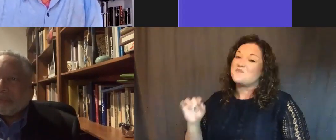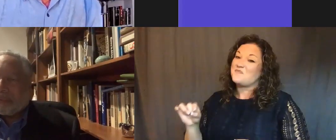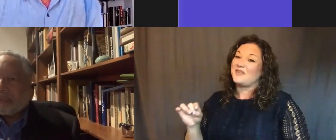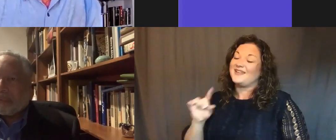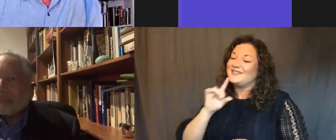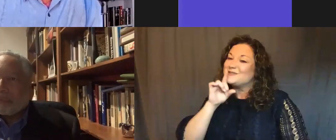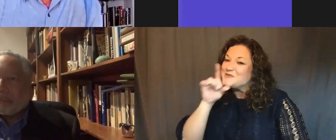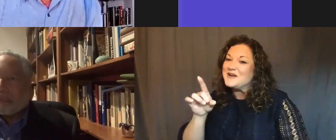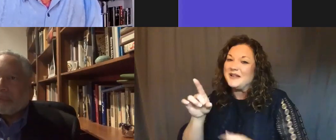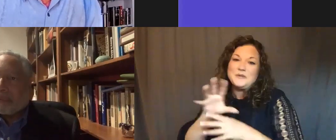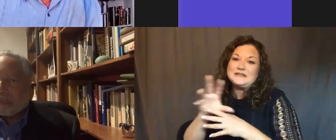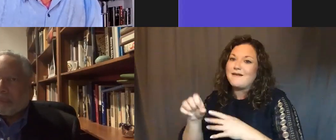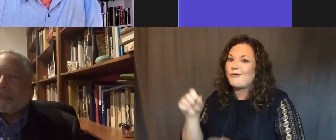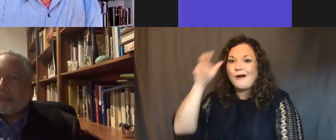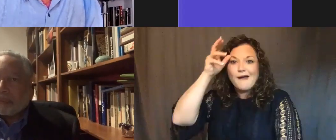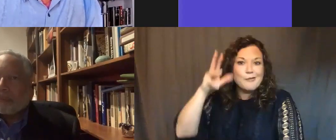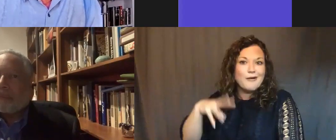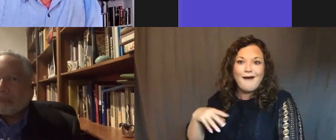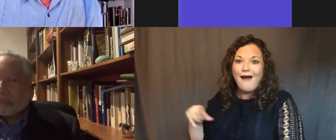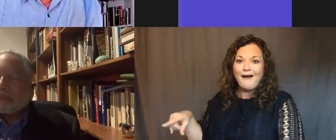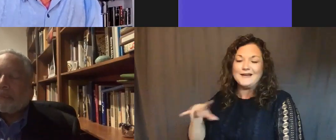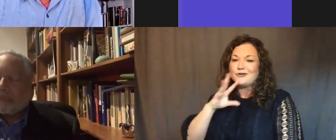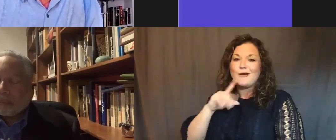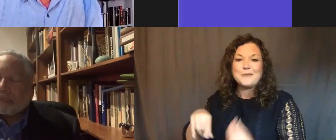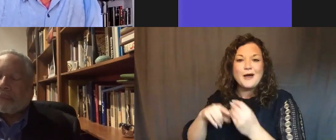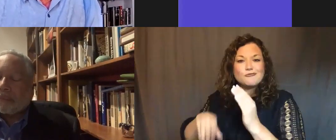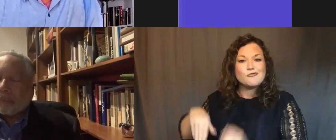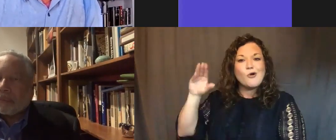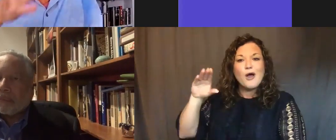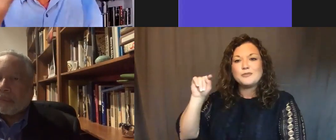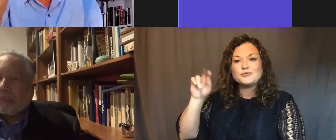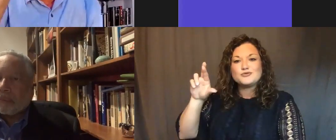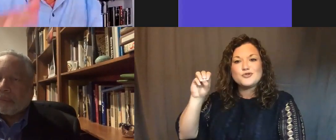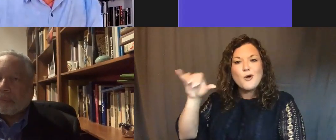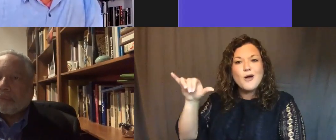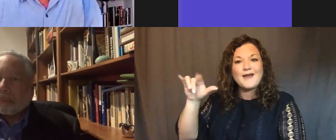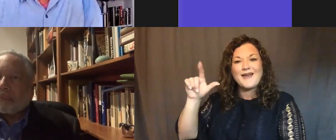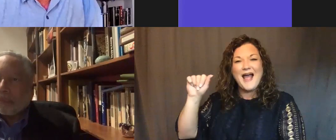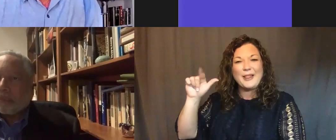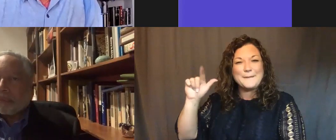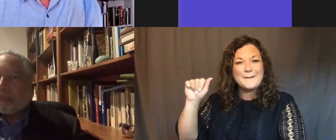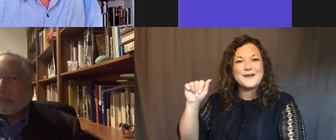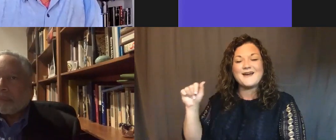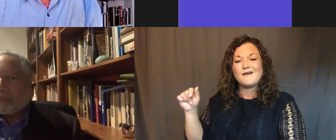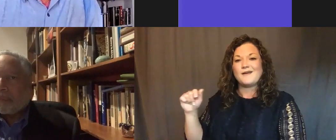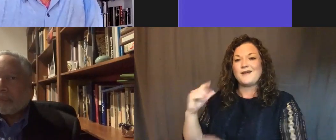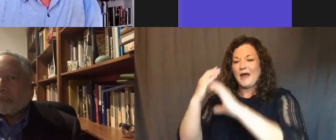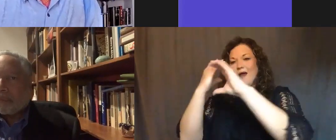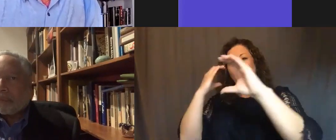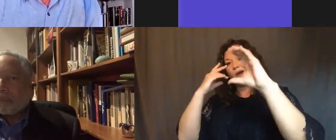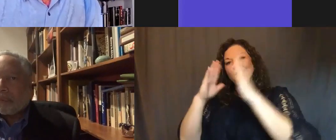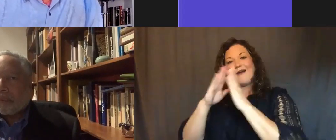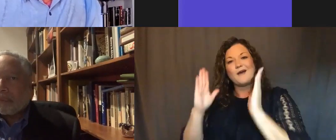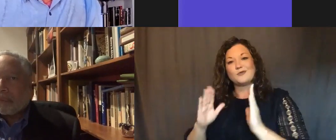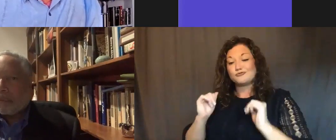character talking about growing up in Troy, Alabama in a shotgun house that you could see through tar paper.